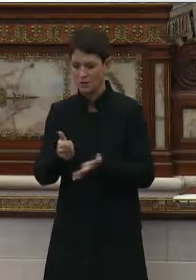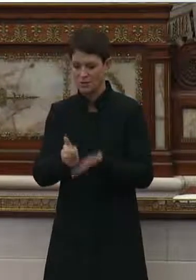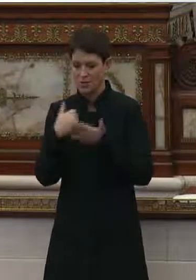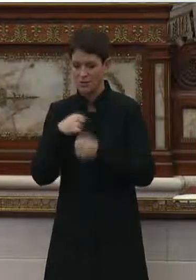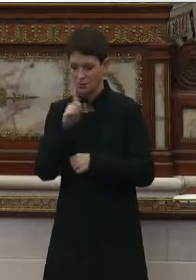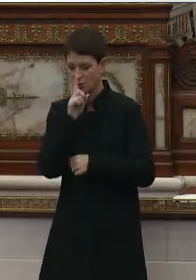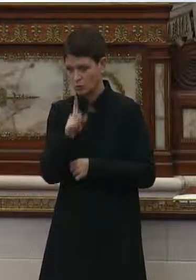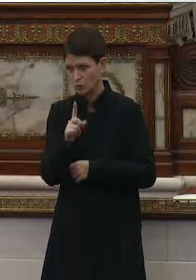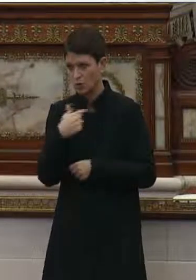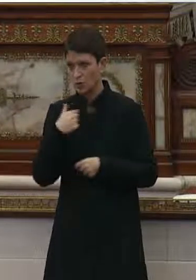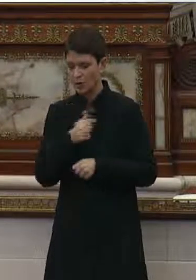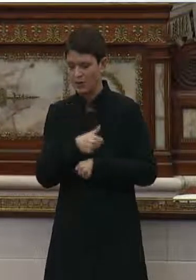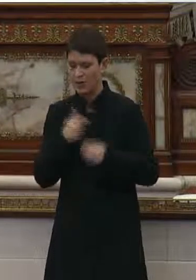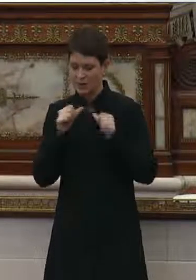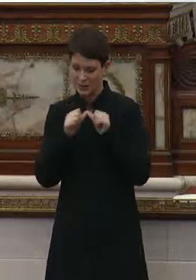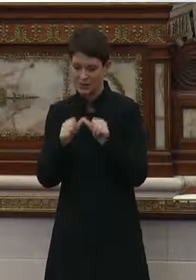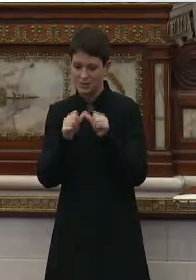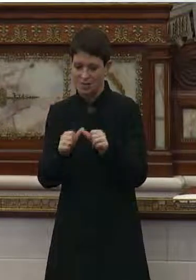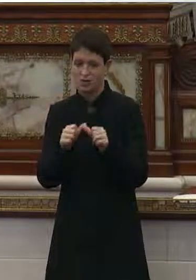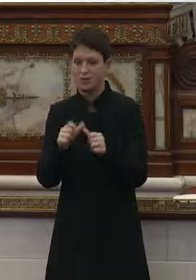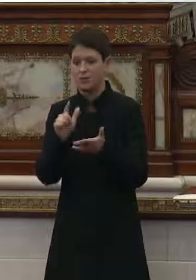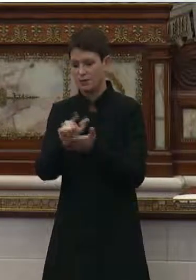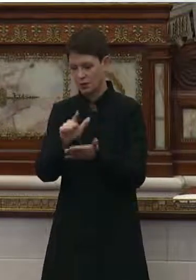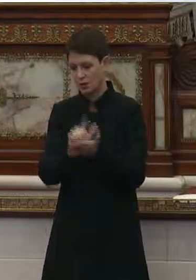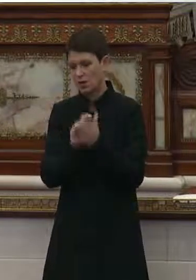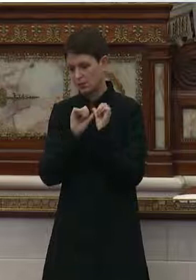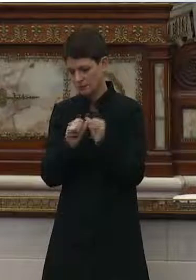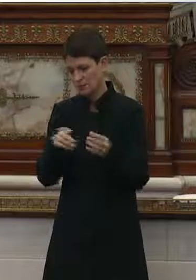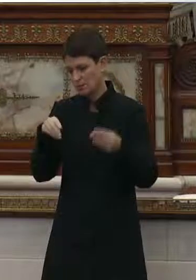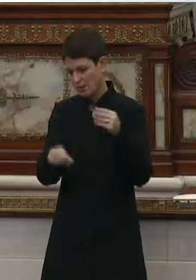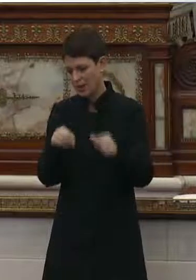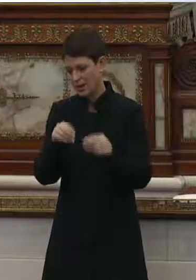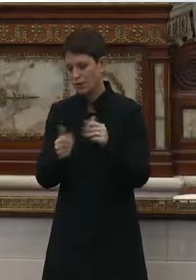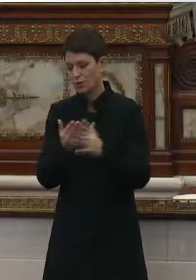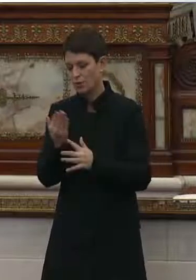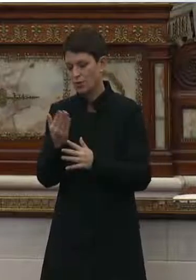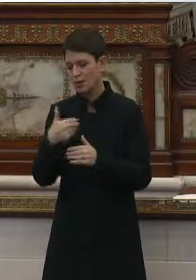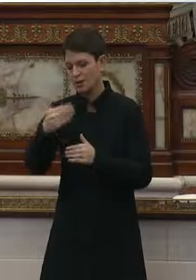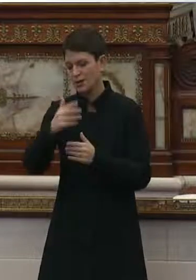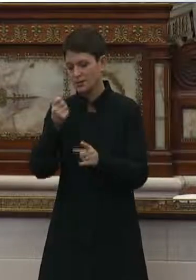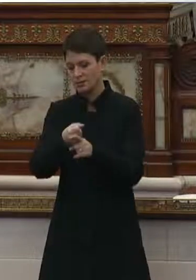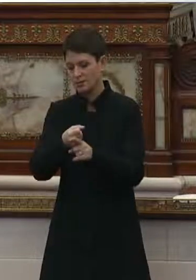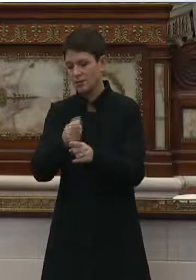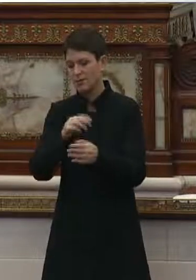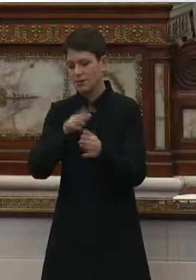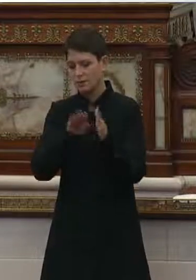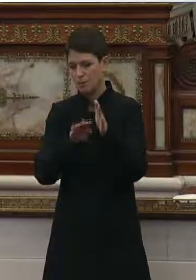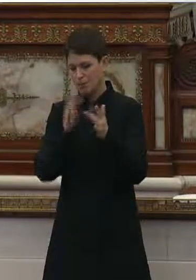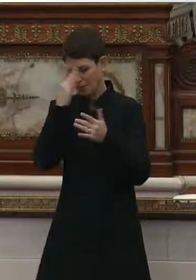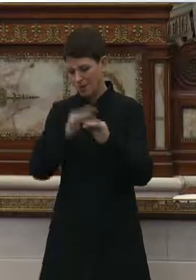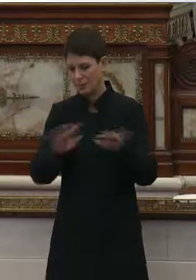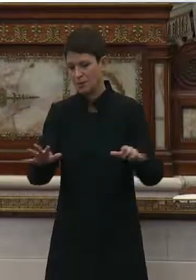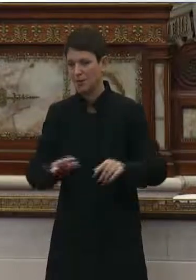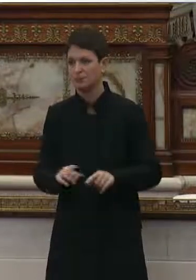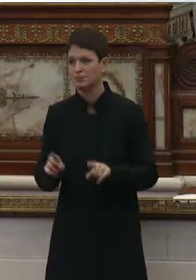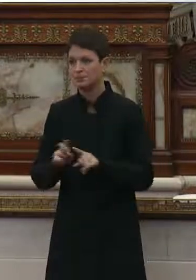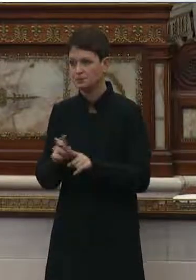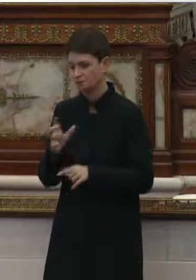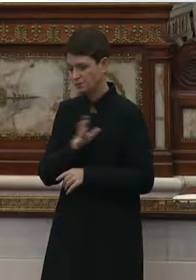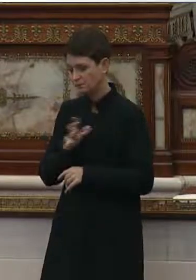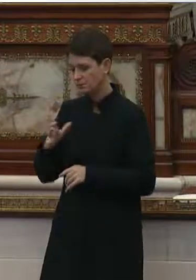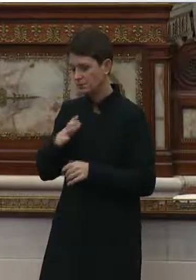ensure that we're able to carry on this legislation through this next wave of the pandemic. And like my council